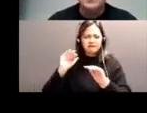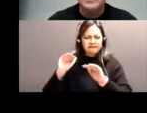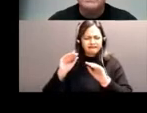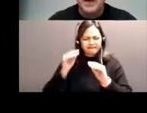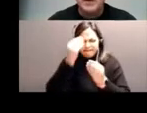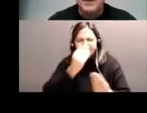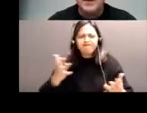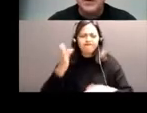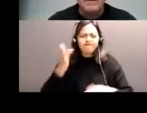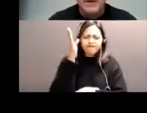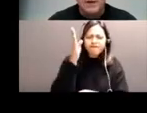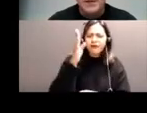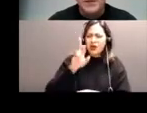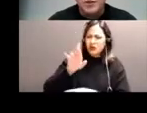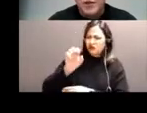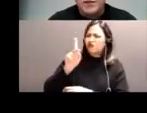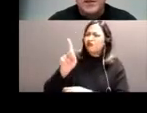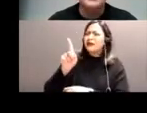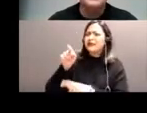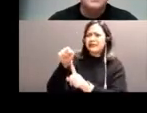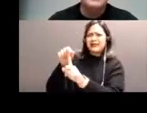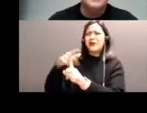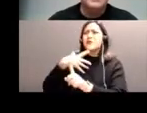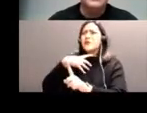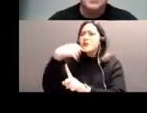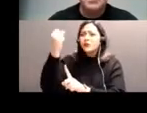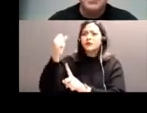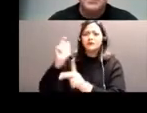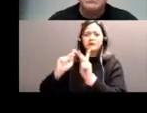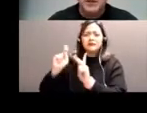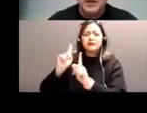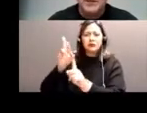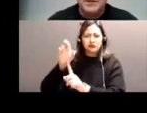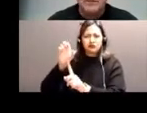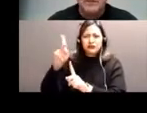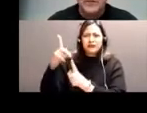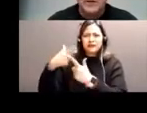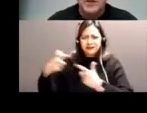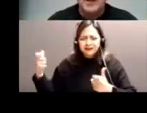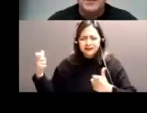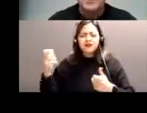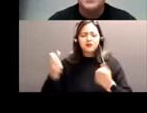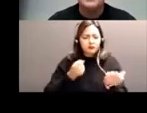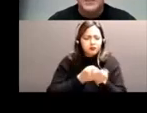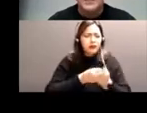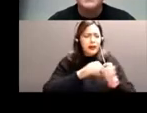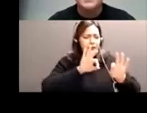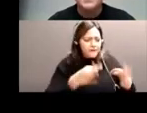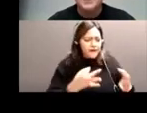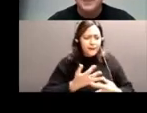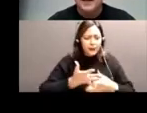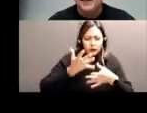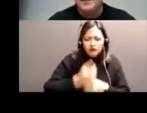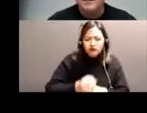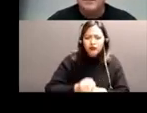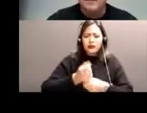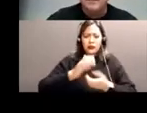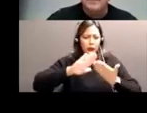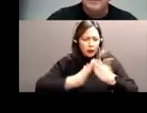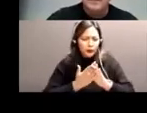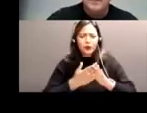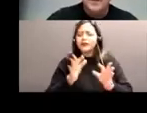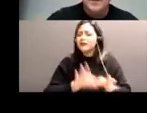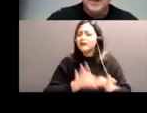secure environment where families trust that there are securities in place. We just need to ask and listen.